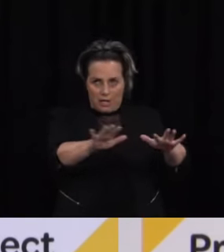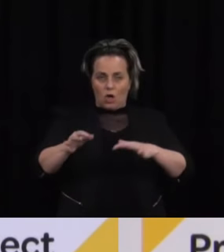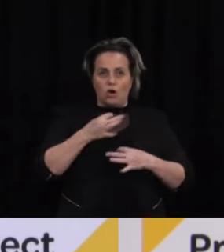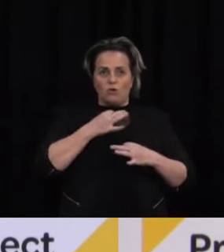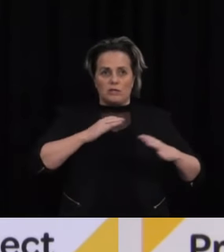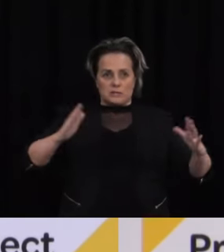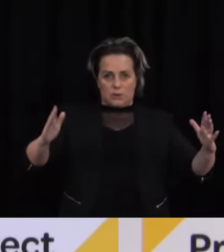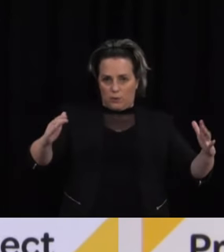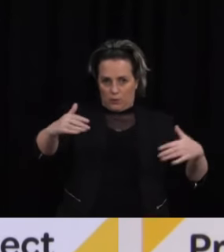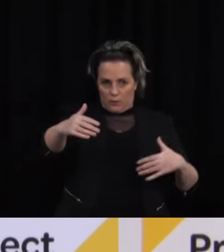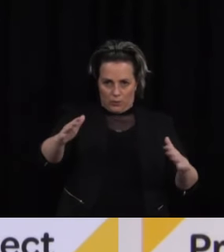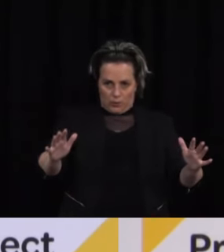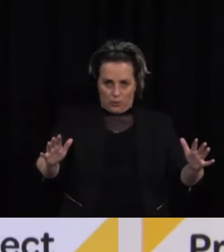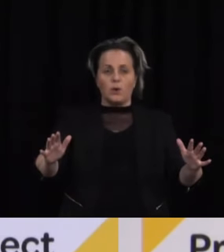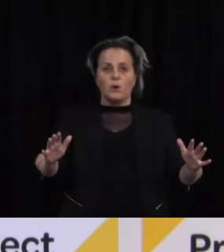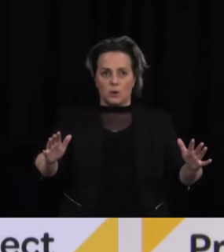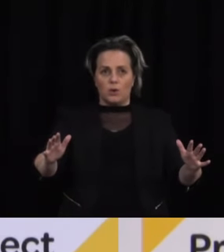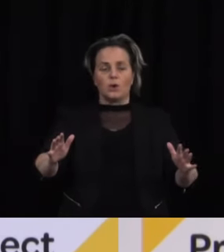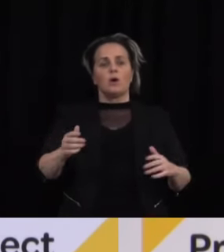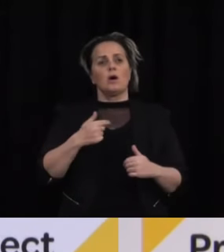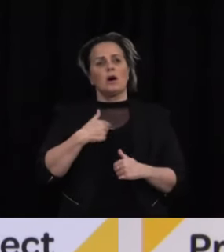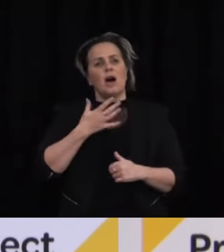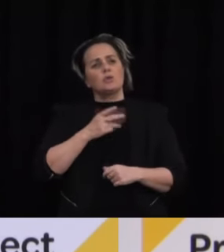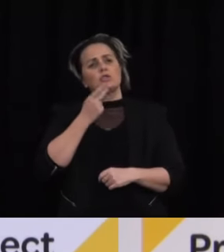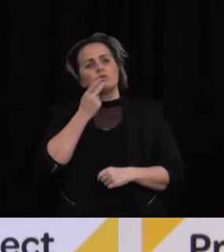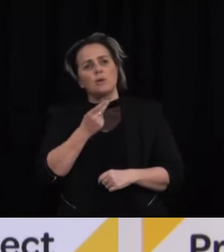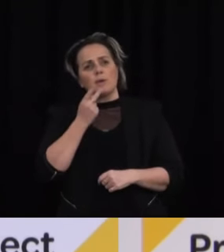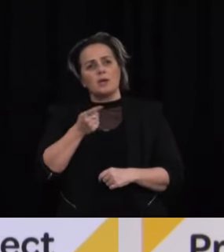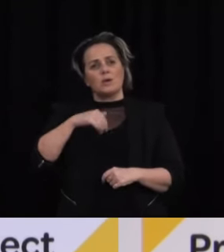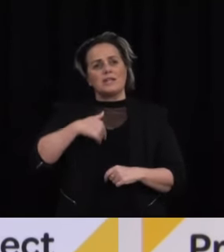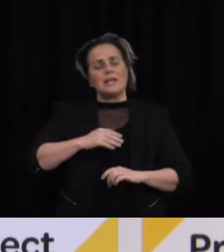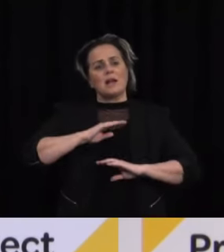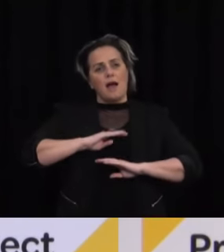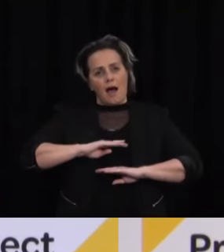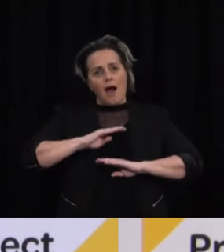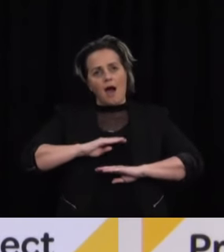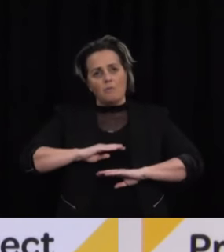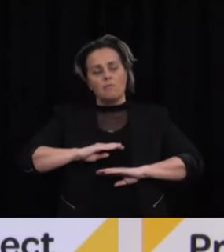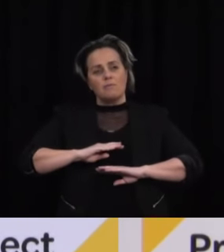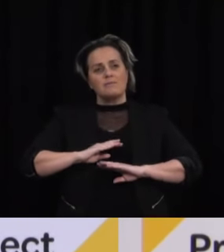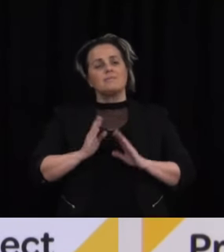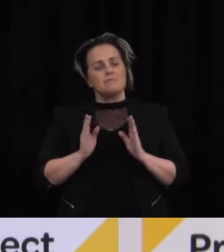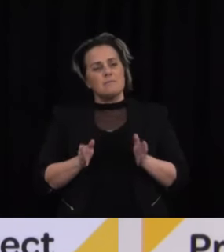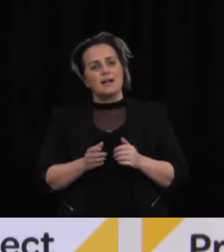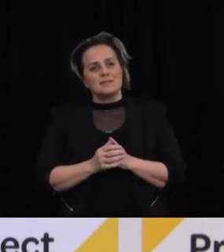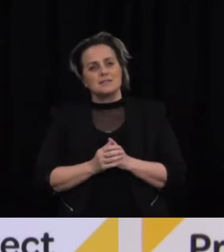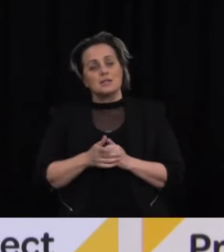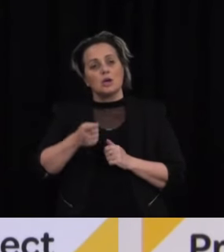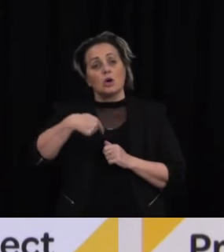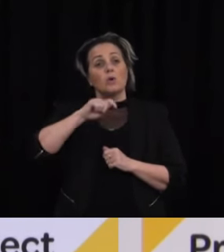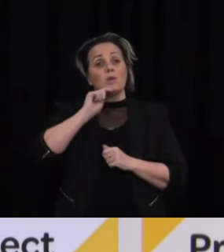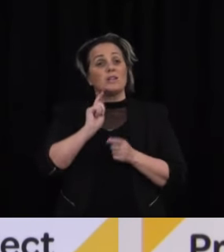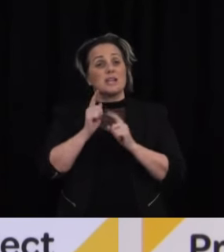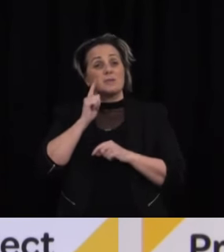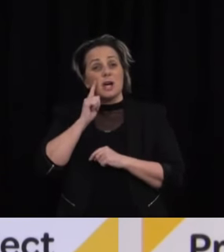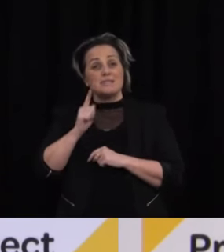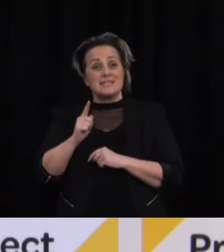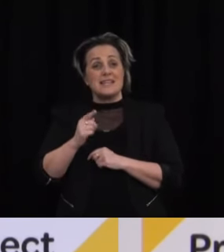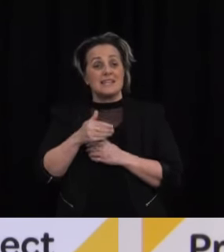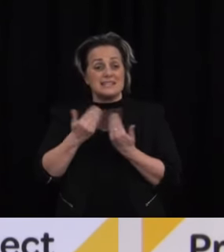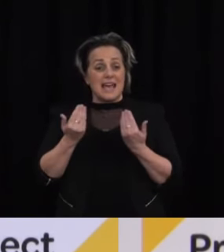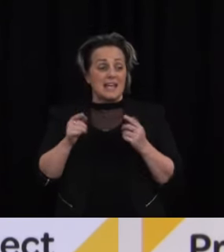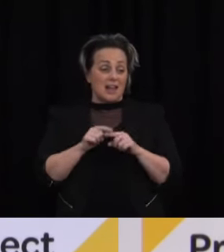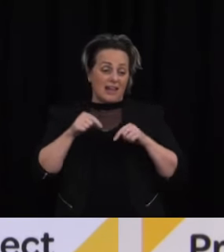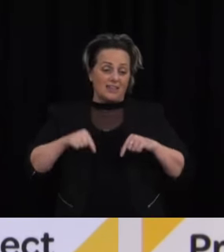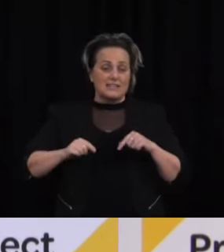again I just reiterate to people we need to hold our nerve here and you know we will see days where we see higher numbers